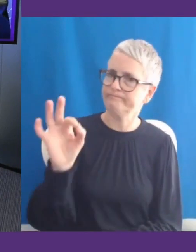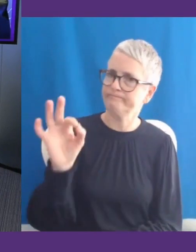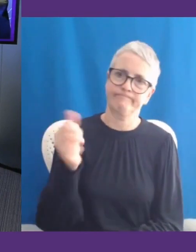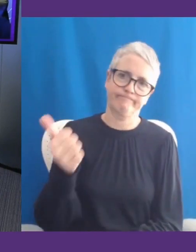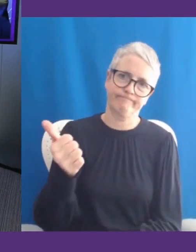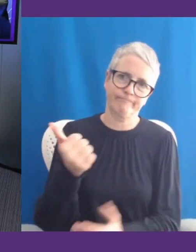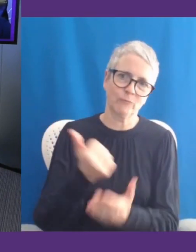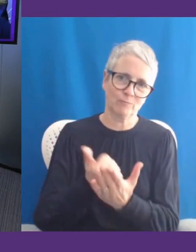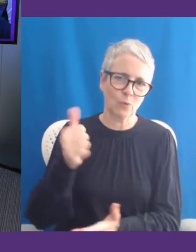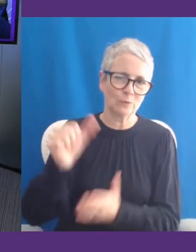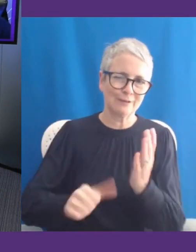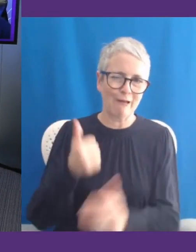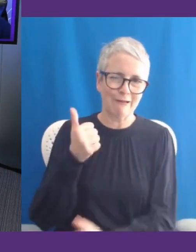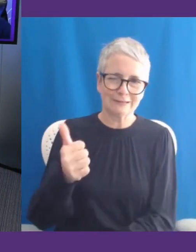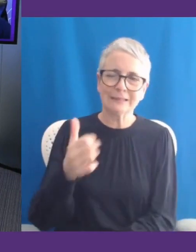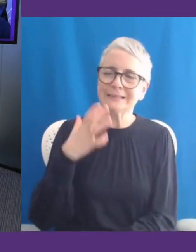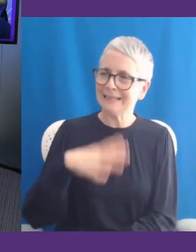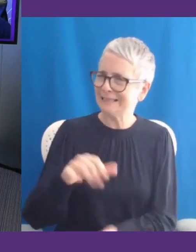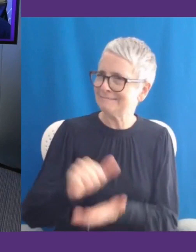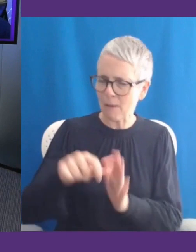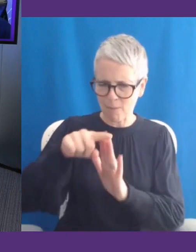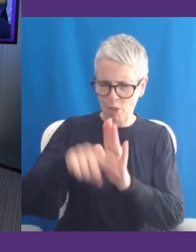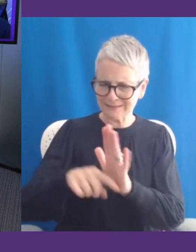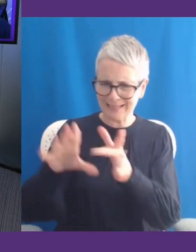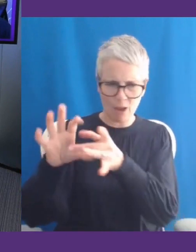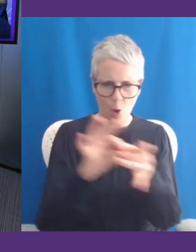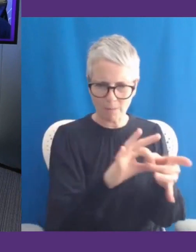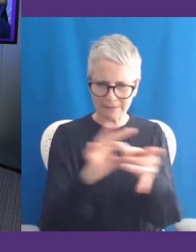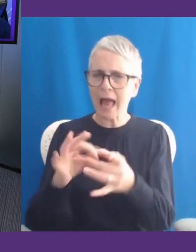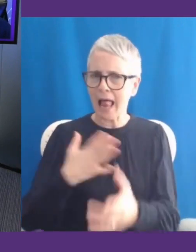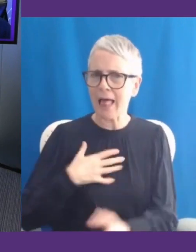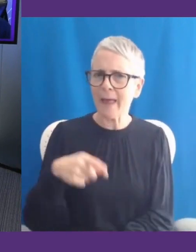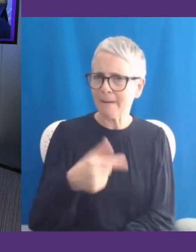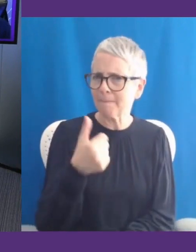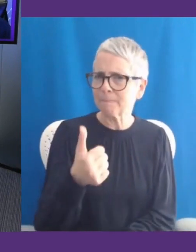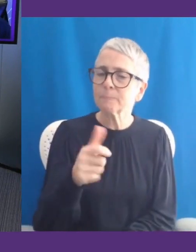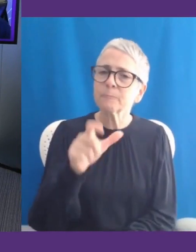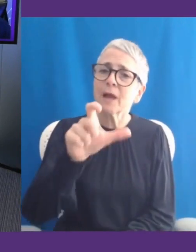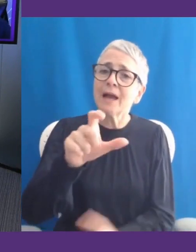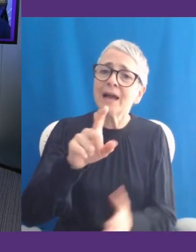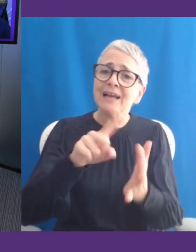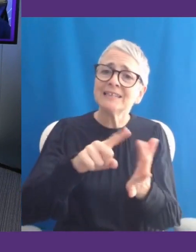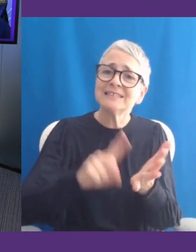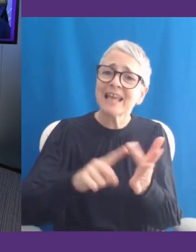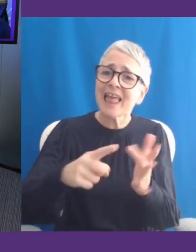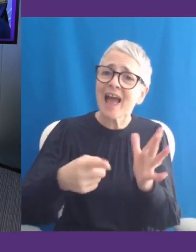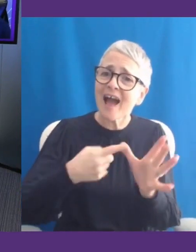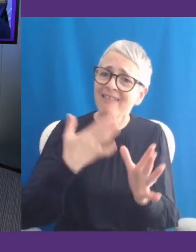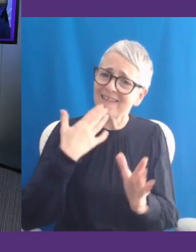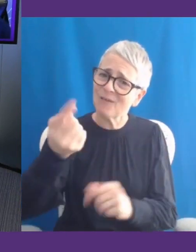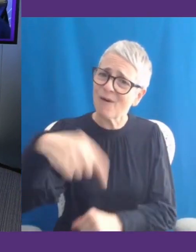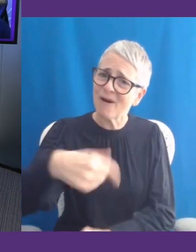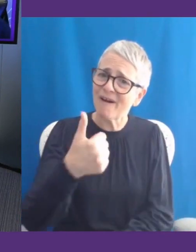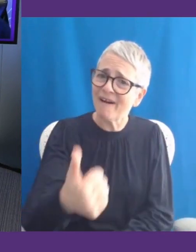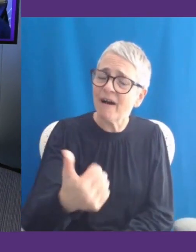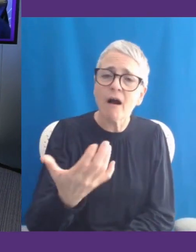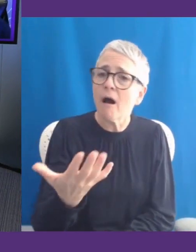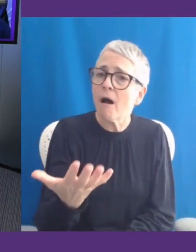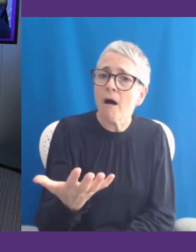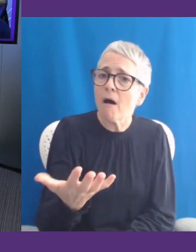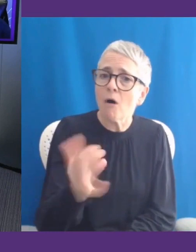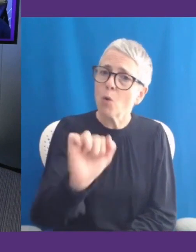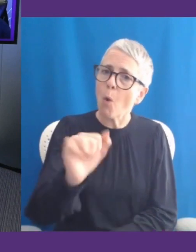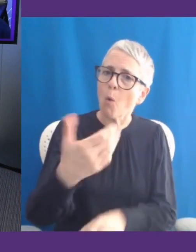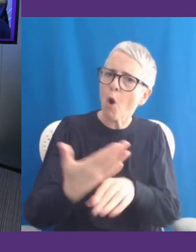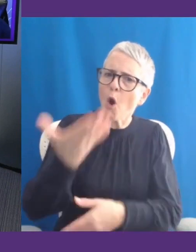policy to be in harmony. That's a nice way of describing it. Celia, thanks for joining us. Could you tell us a bit about the work that you're doing and also